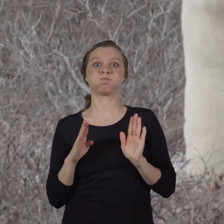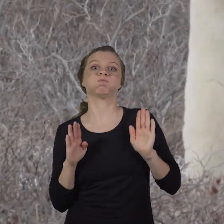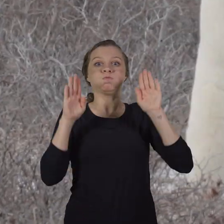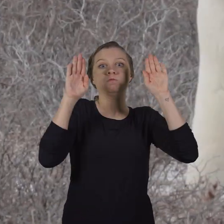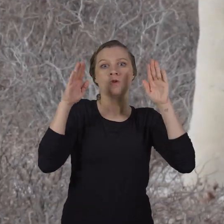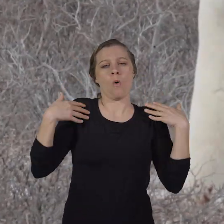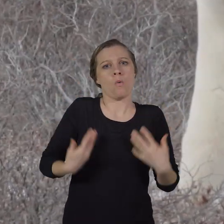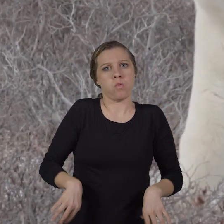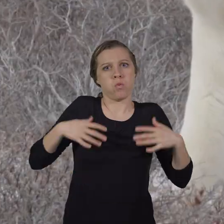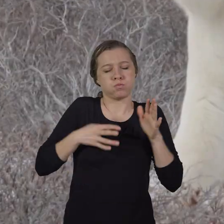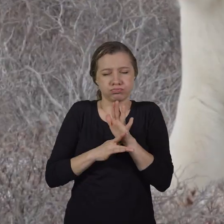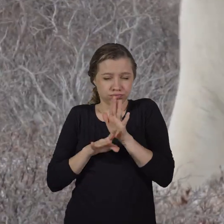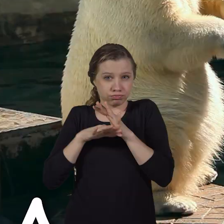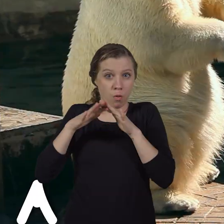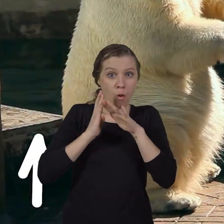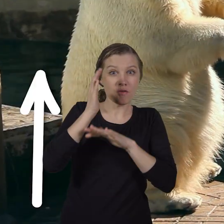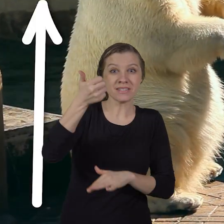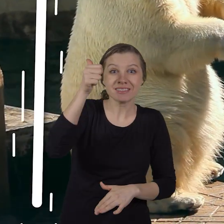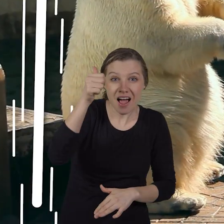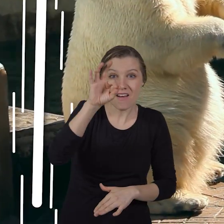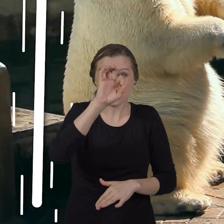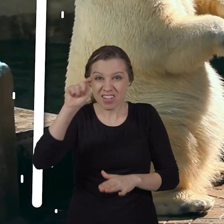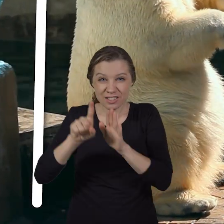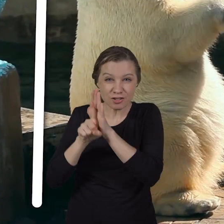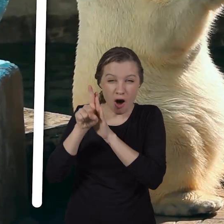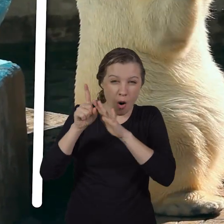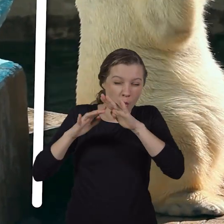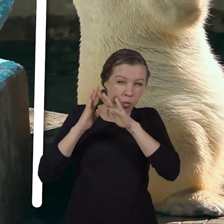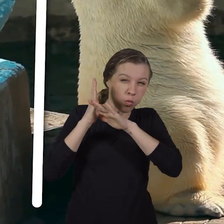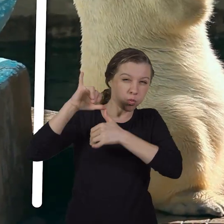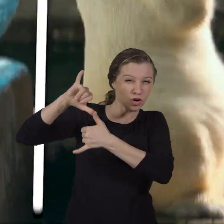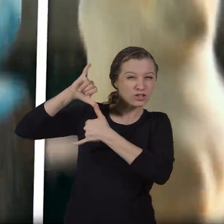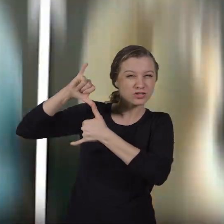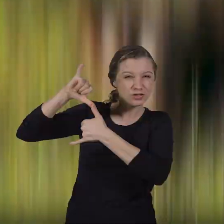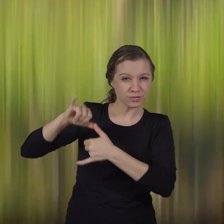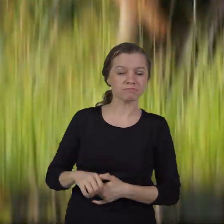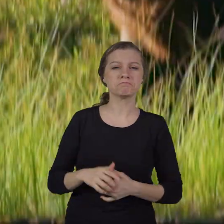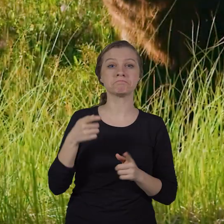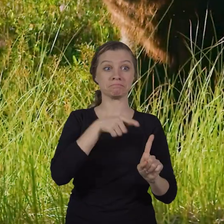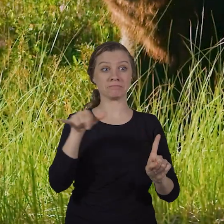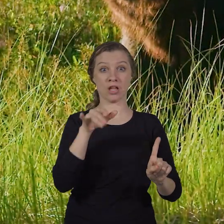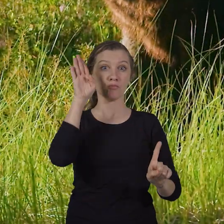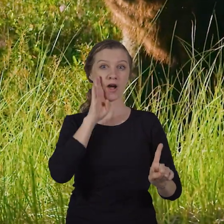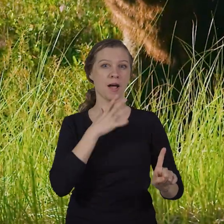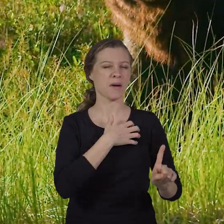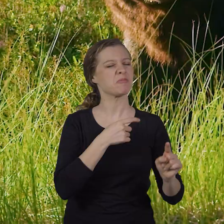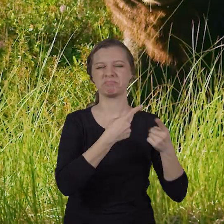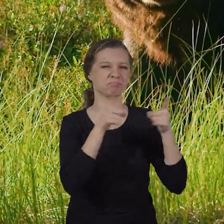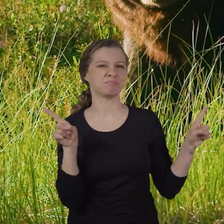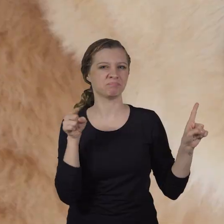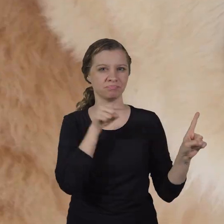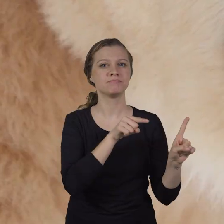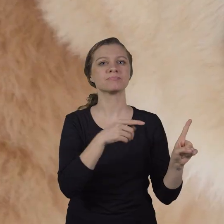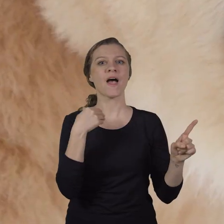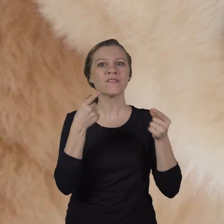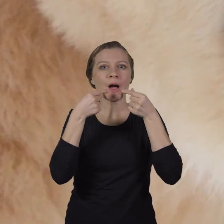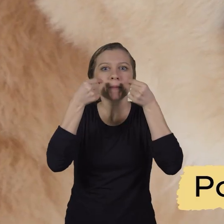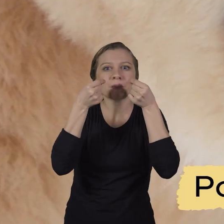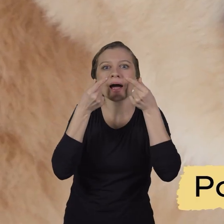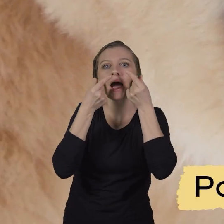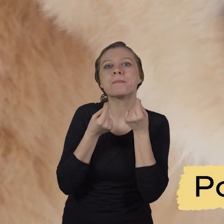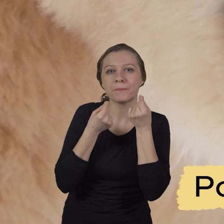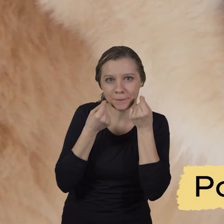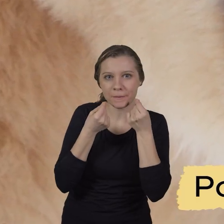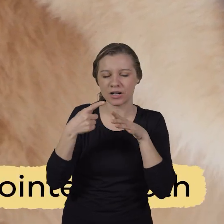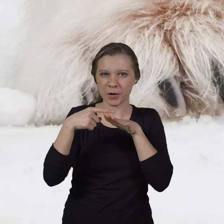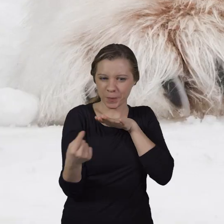when they stand on their hind legs, they can be over 10 feet tall. Unlike brown bears, polar bears have